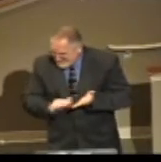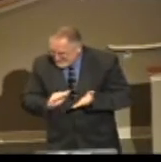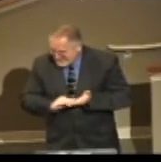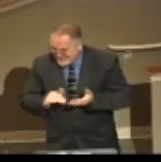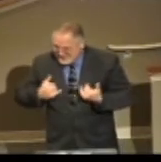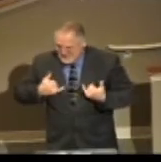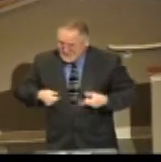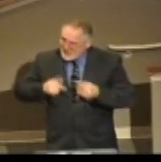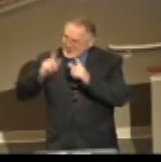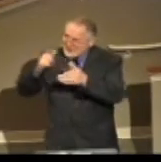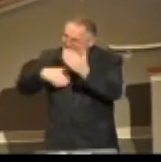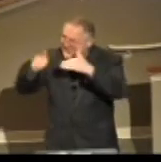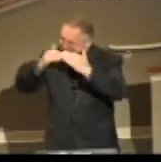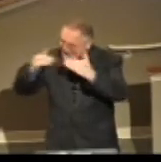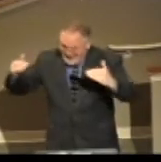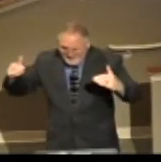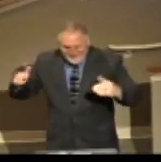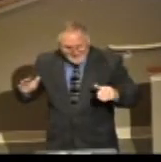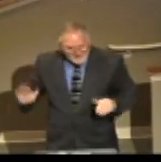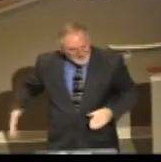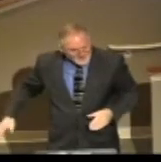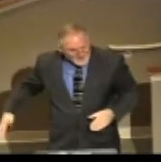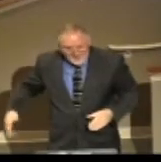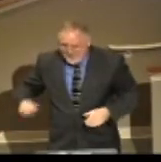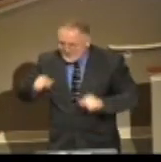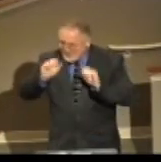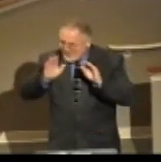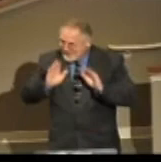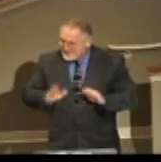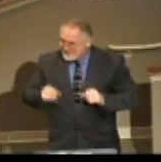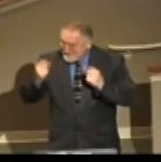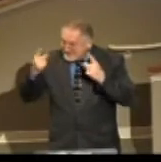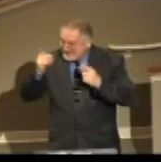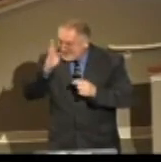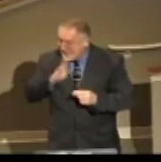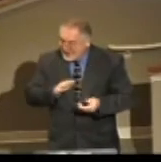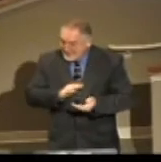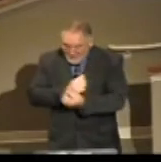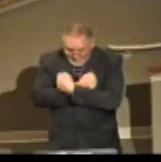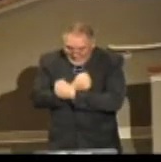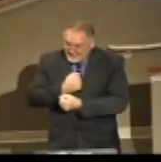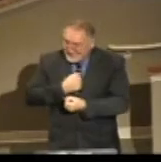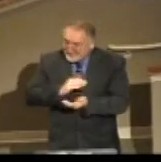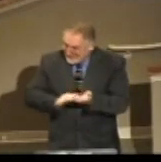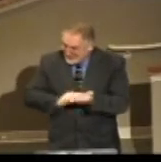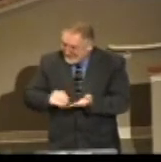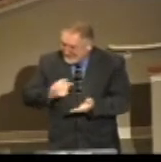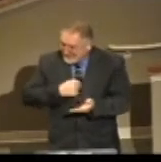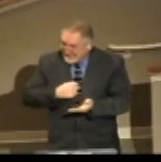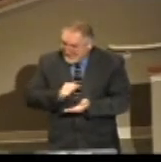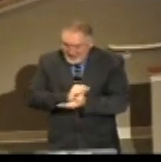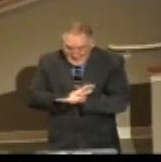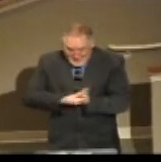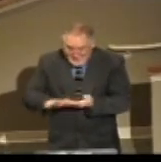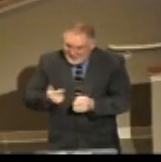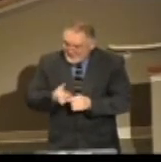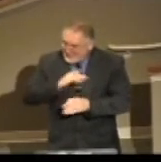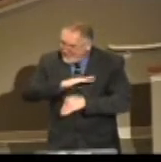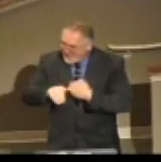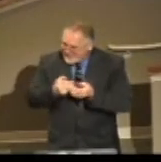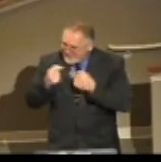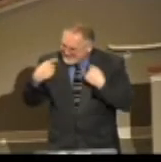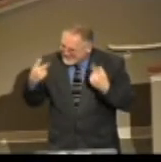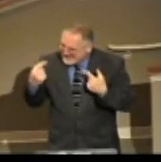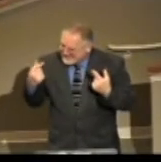joy that you're going to heaven. Oh, my, the wonder that God would love you and forgive you and worship you from all your sins. I ask you to taste again for the first